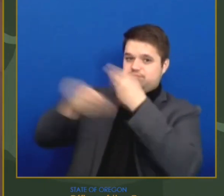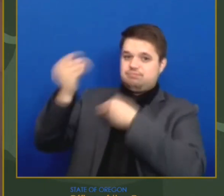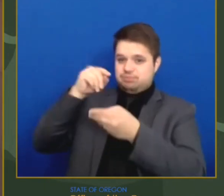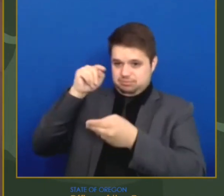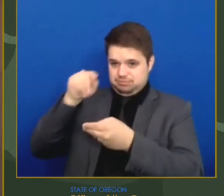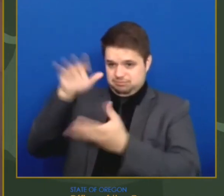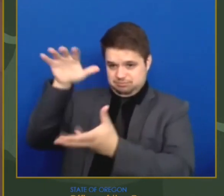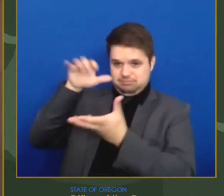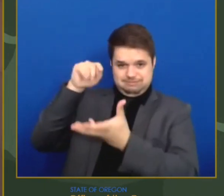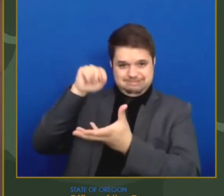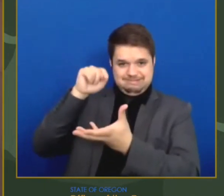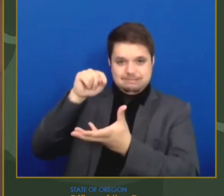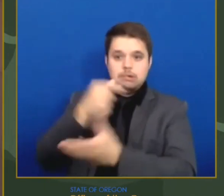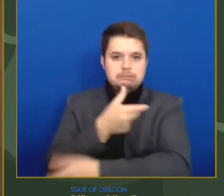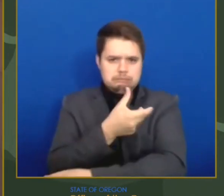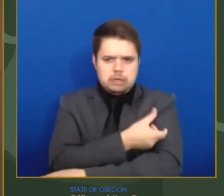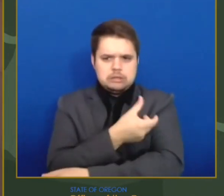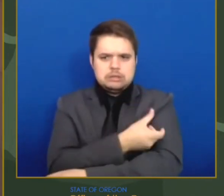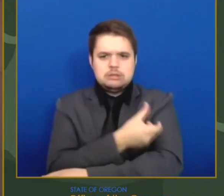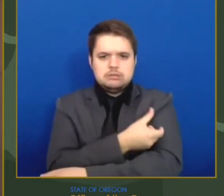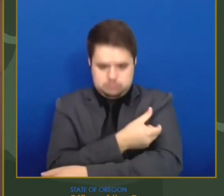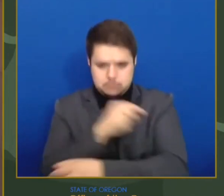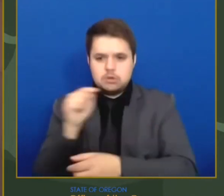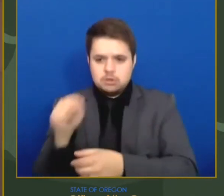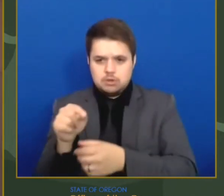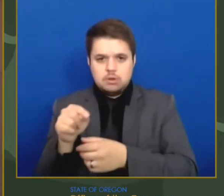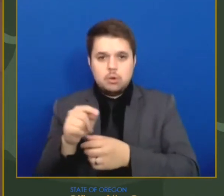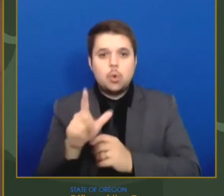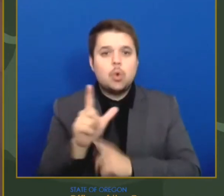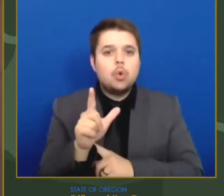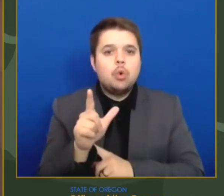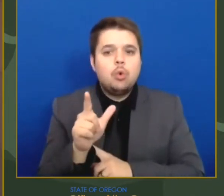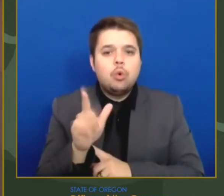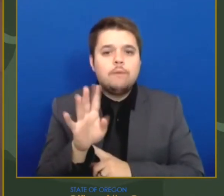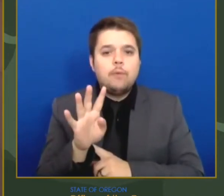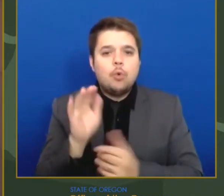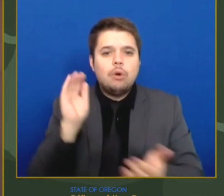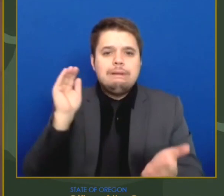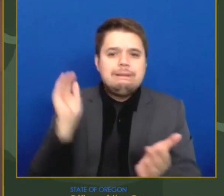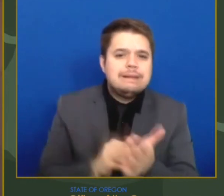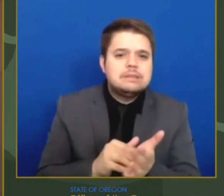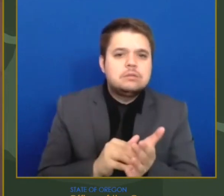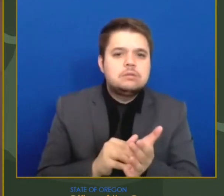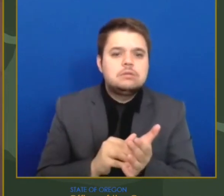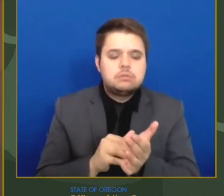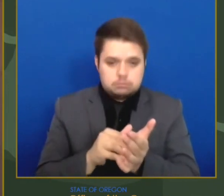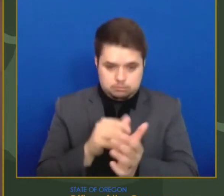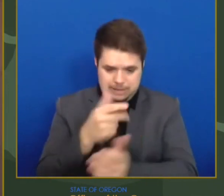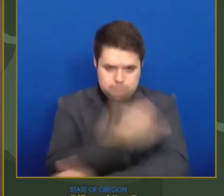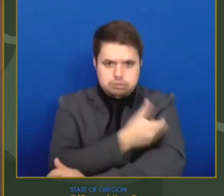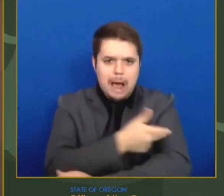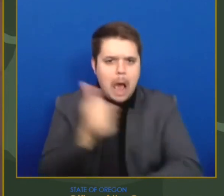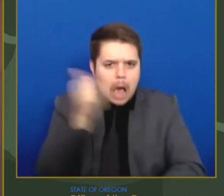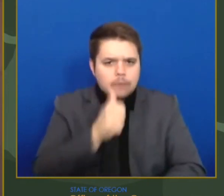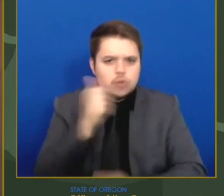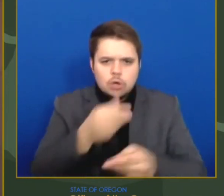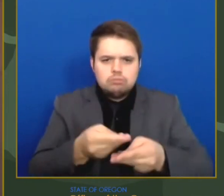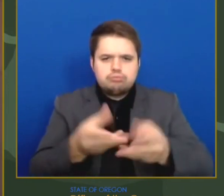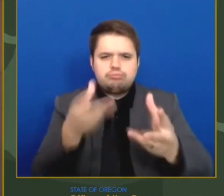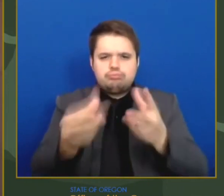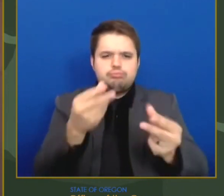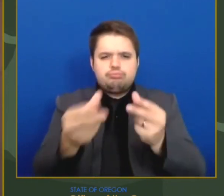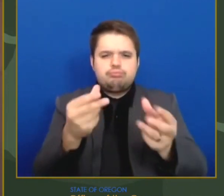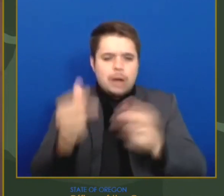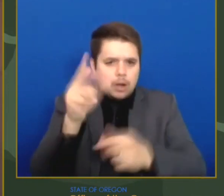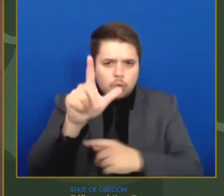arms of Oregonians each day. That's truly amazing, and I'm so encouraged to see so